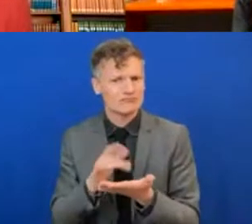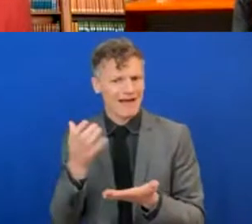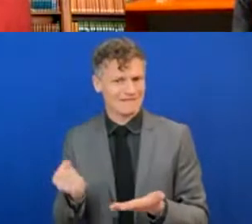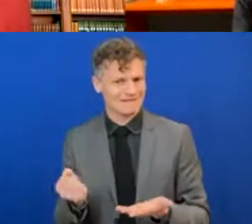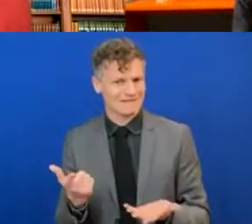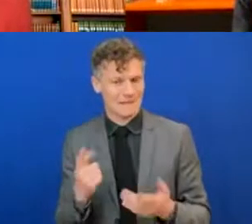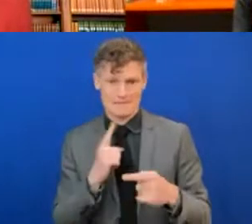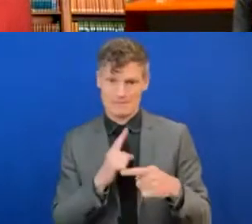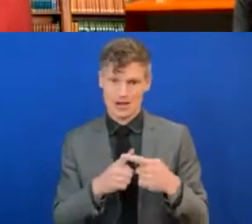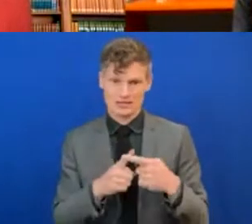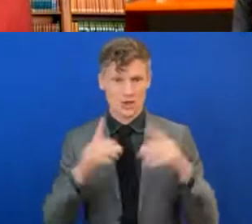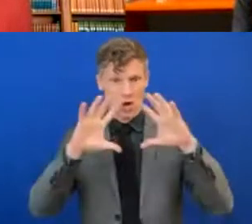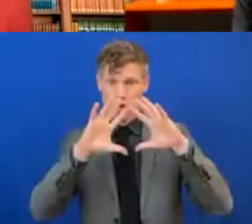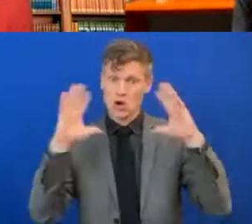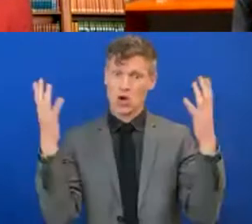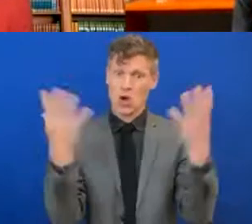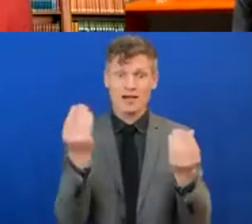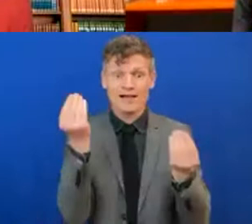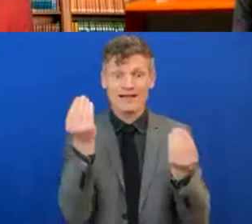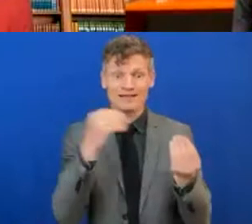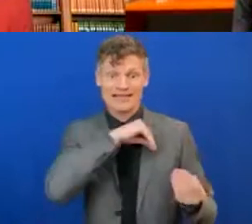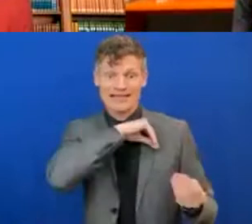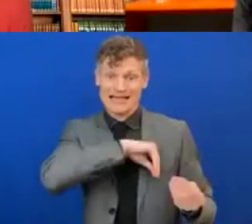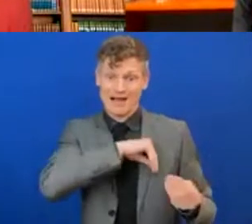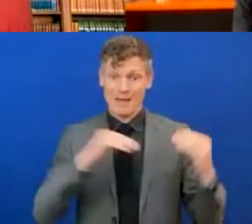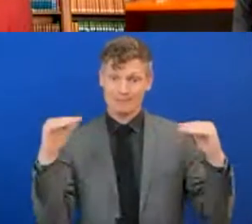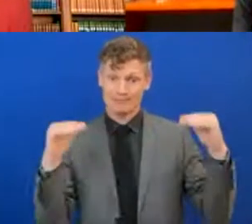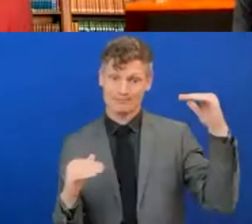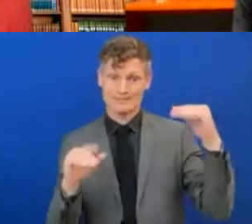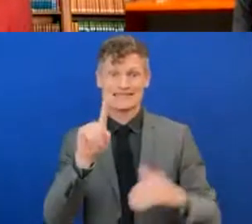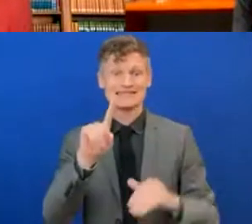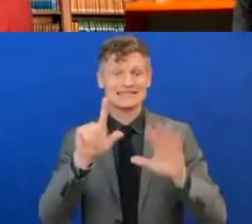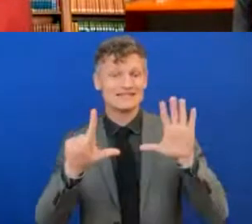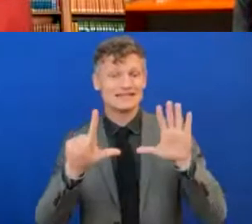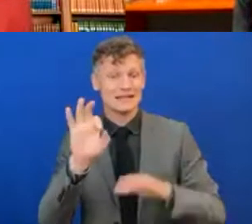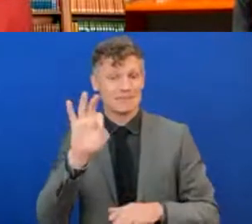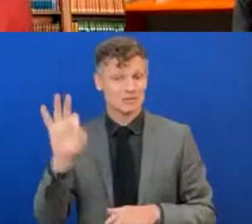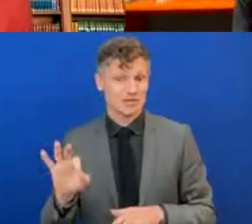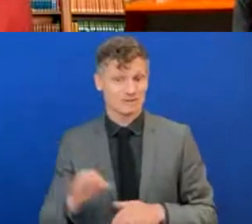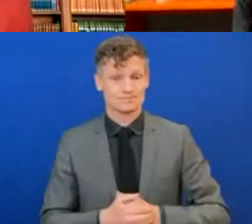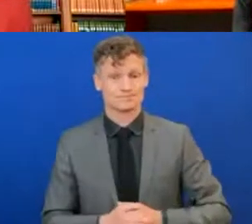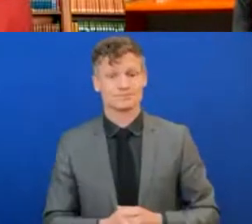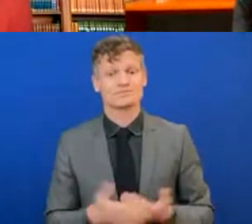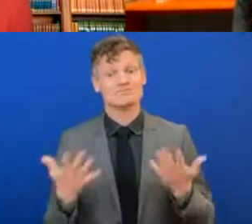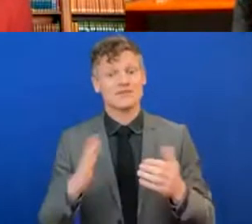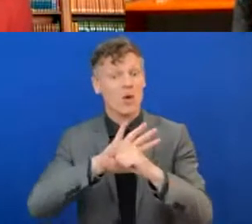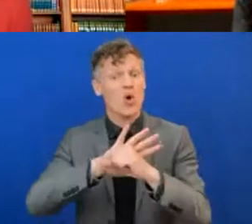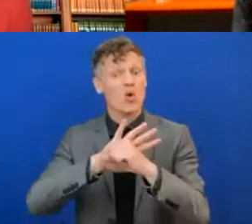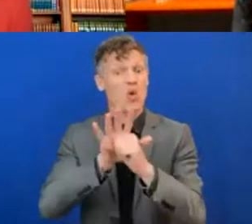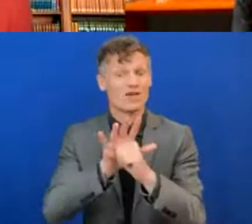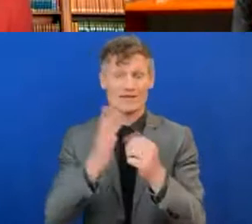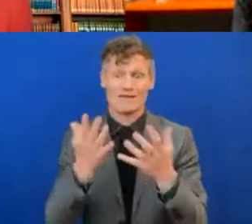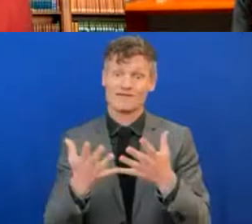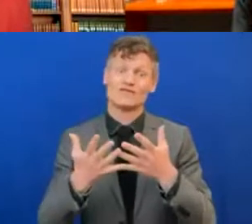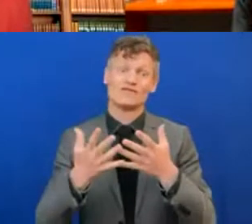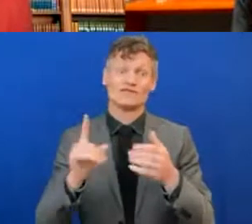at 17%. The COVID-19 is the first major pandemic on the social media age.